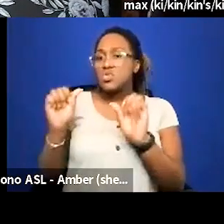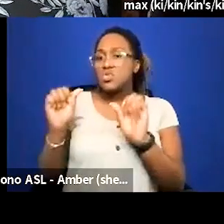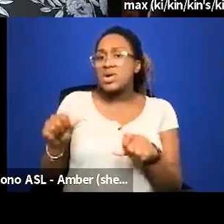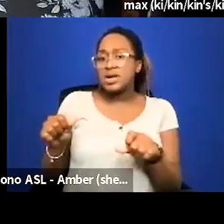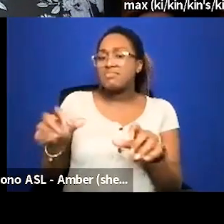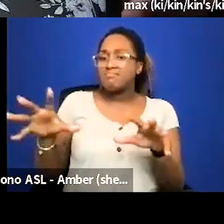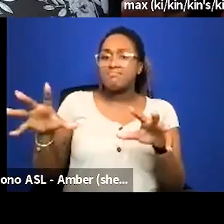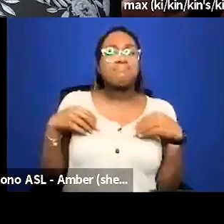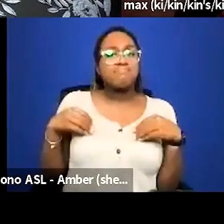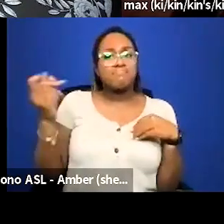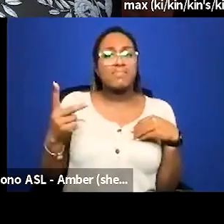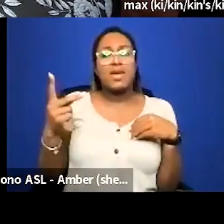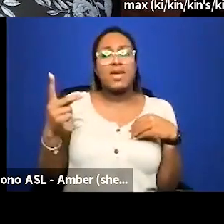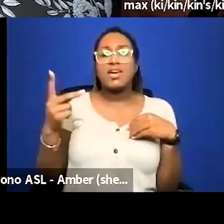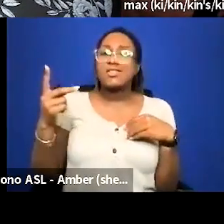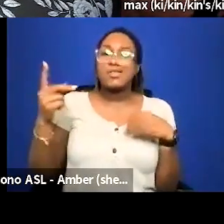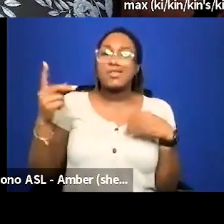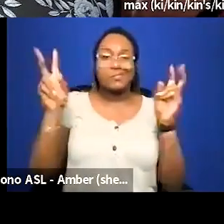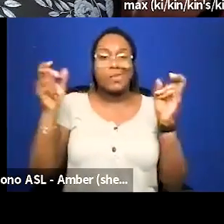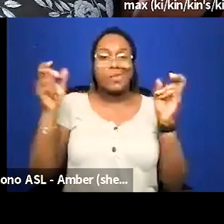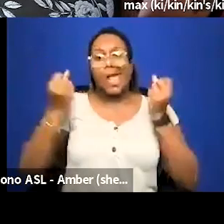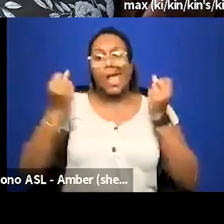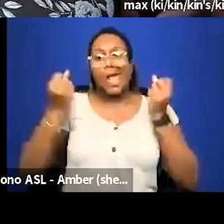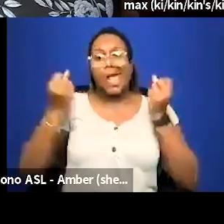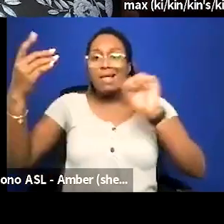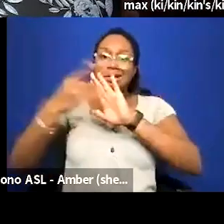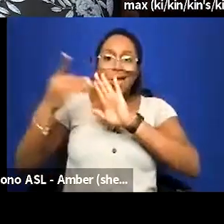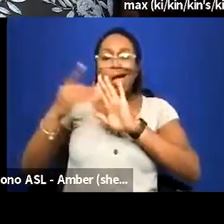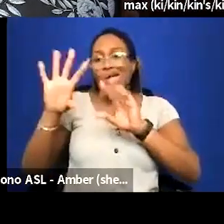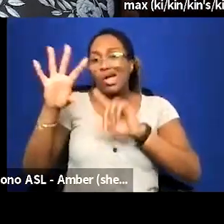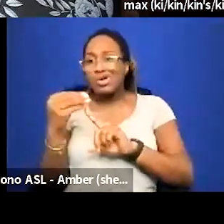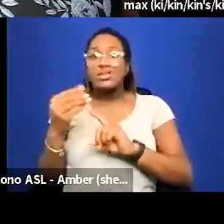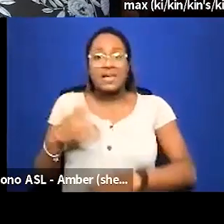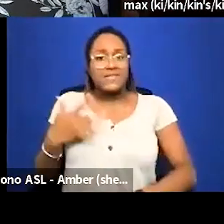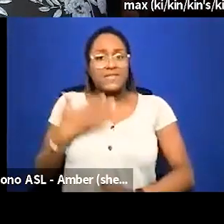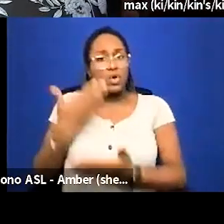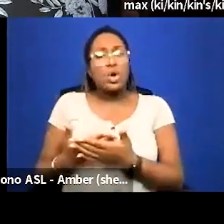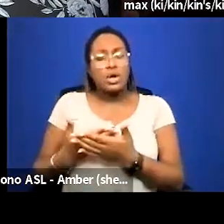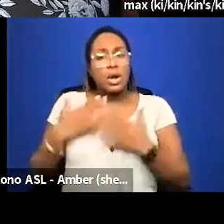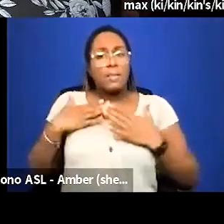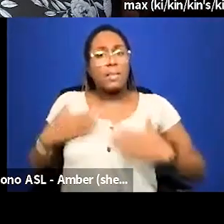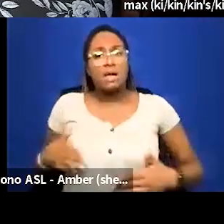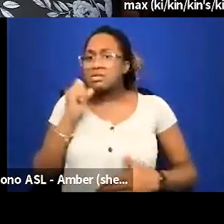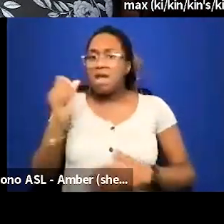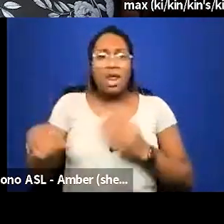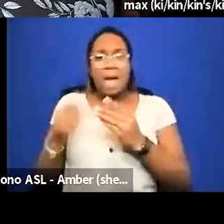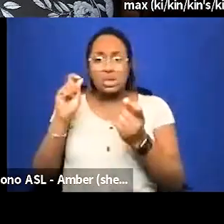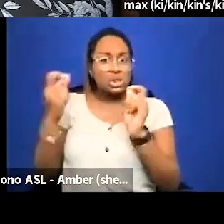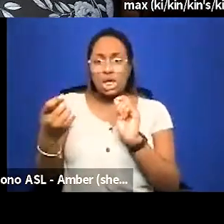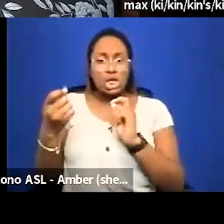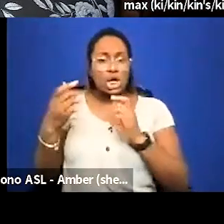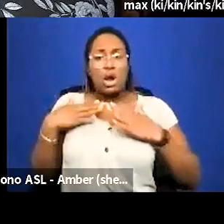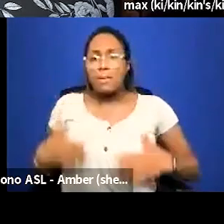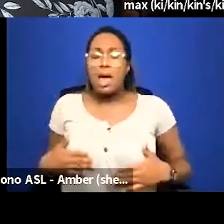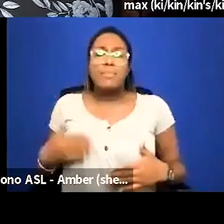from exercise and diet culture to feel good in our bodies and have nothing to do with weight loss nothing to do with change in our bodies but everything about